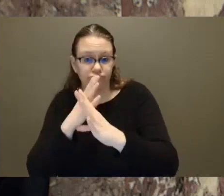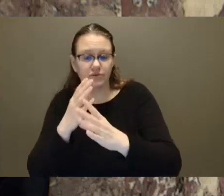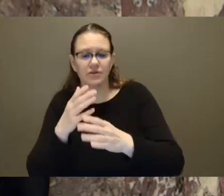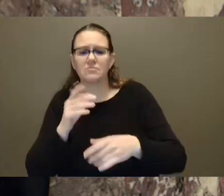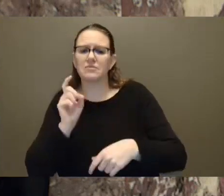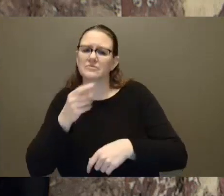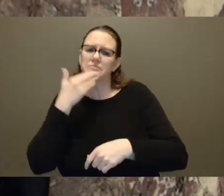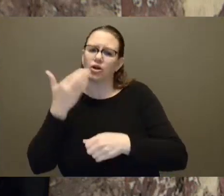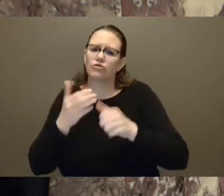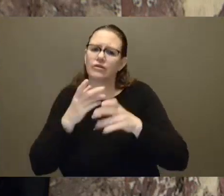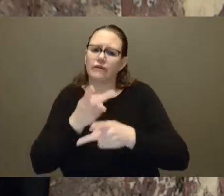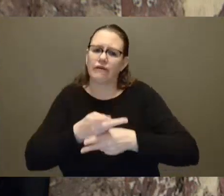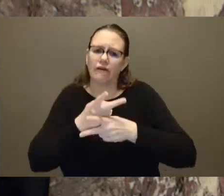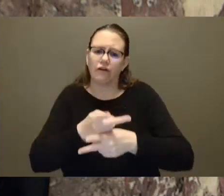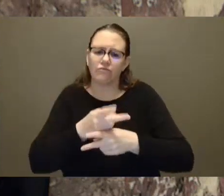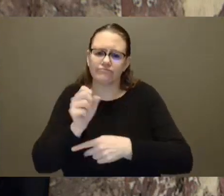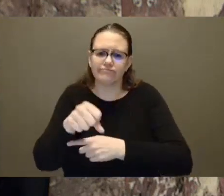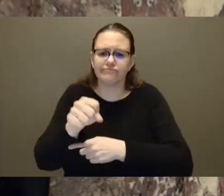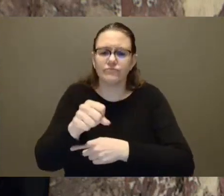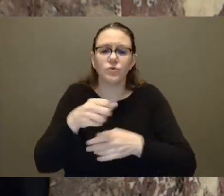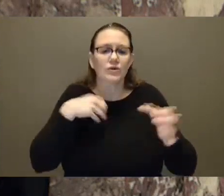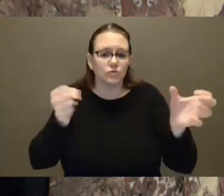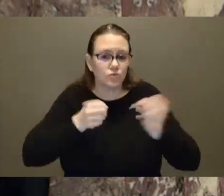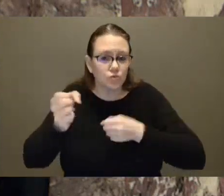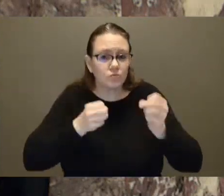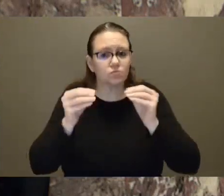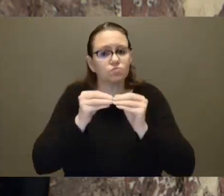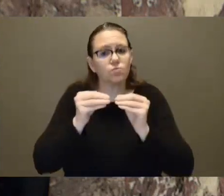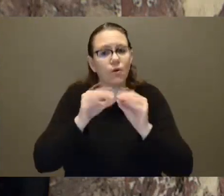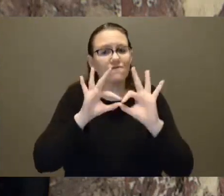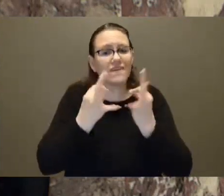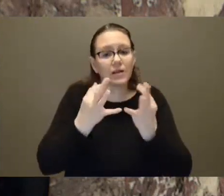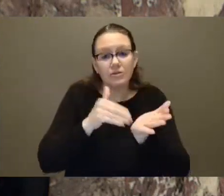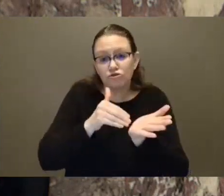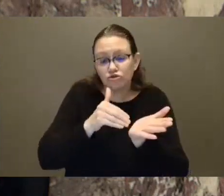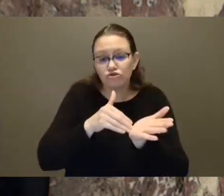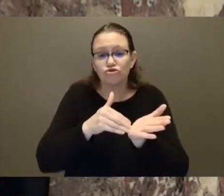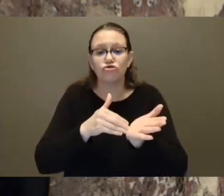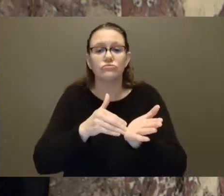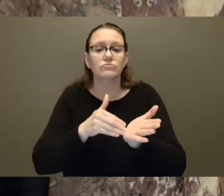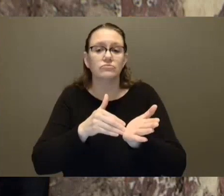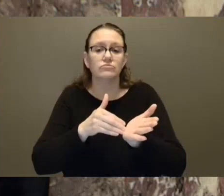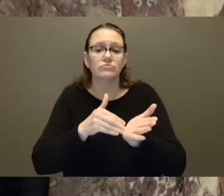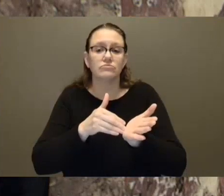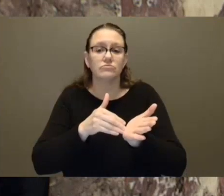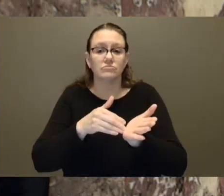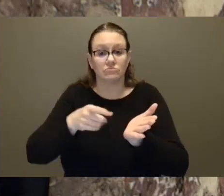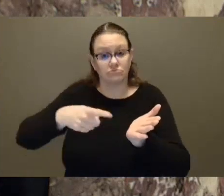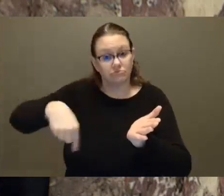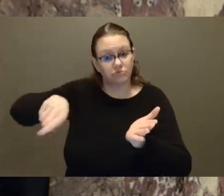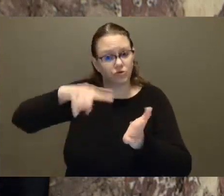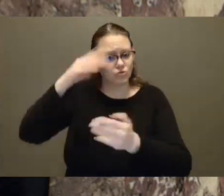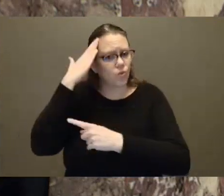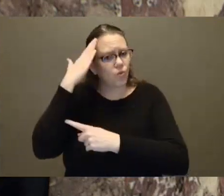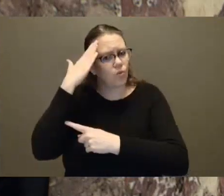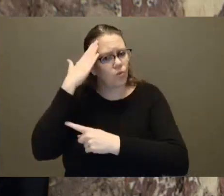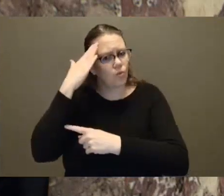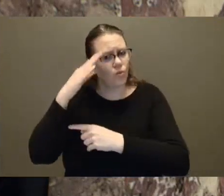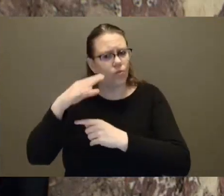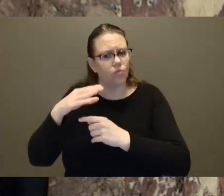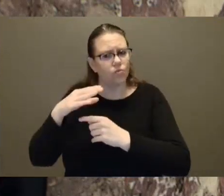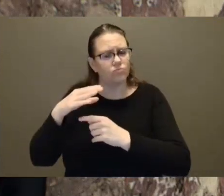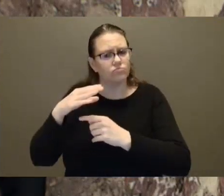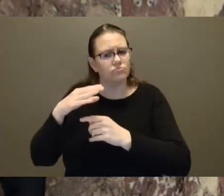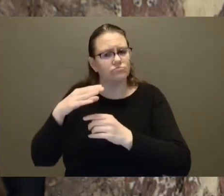practitioners. As the member knows, the vast majority of younger doctors in the same age are women, not men, which itself